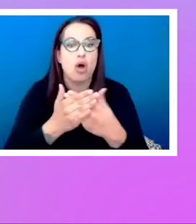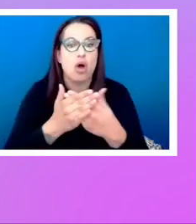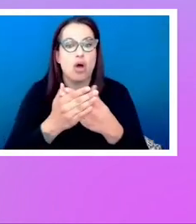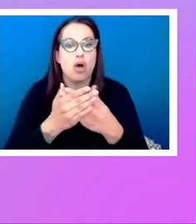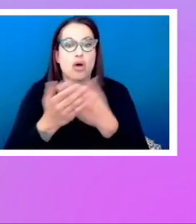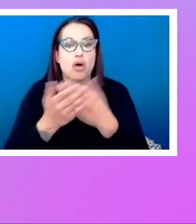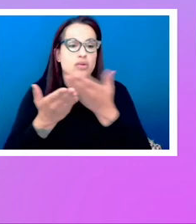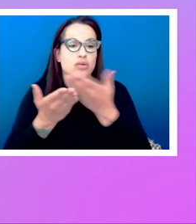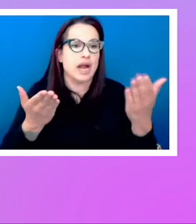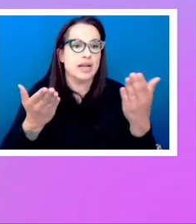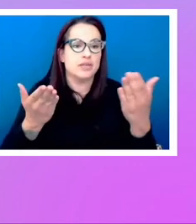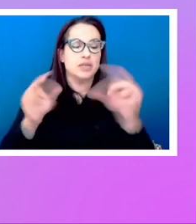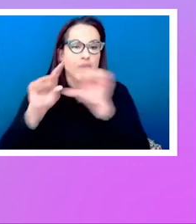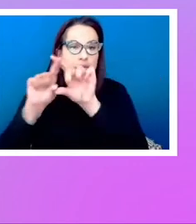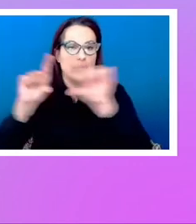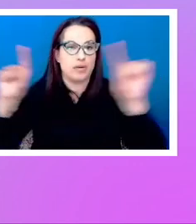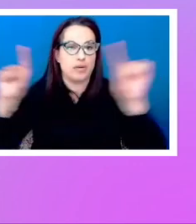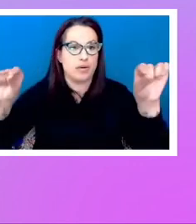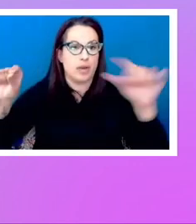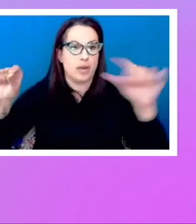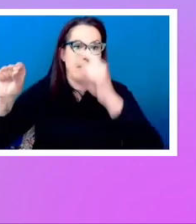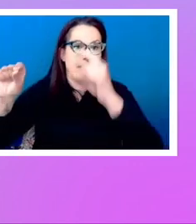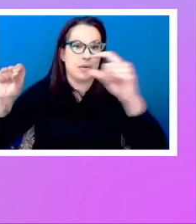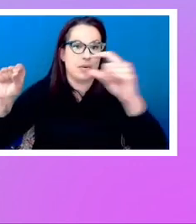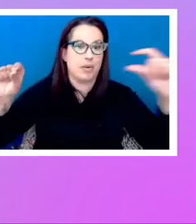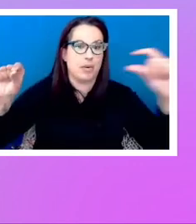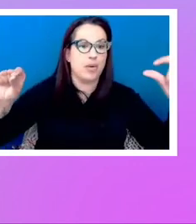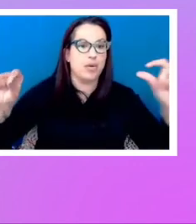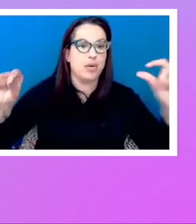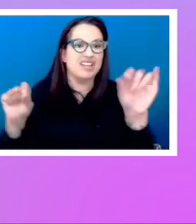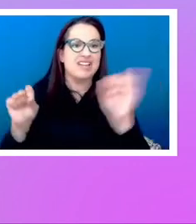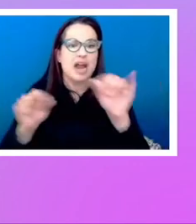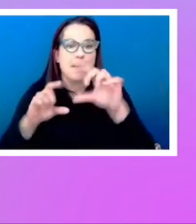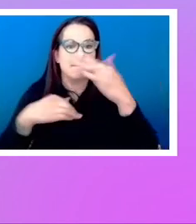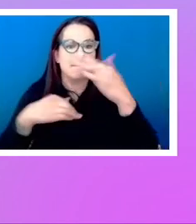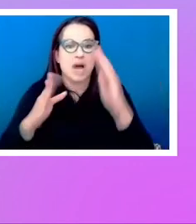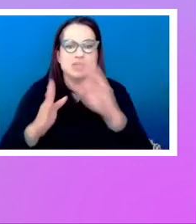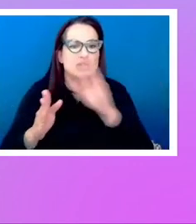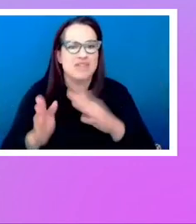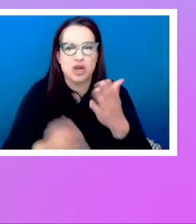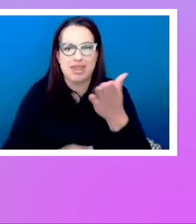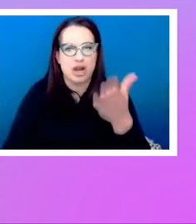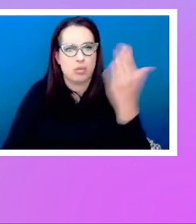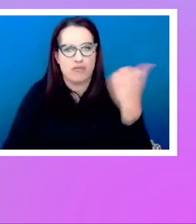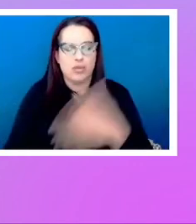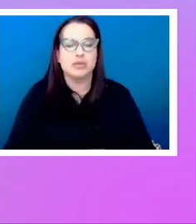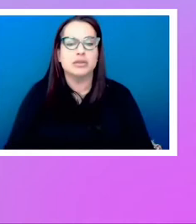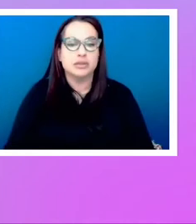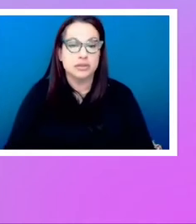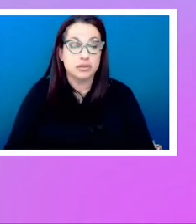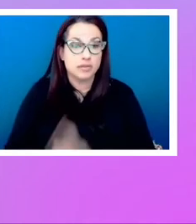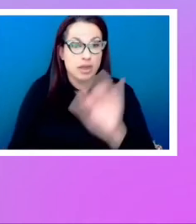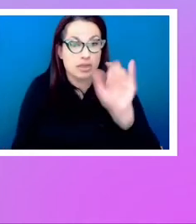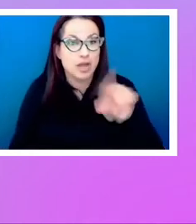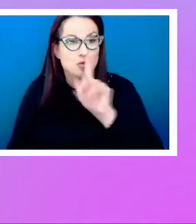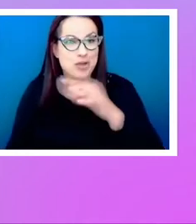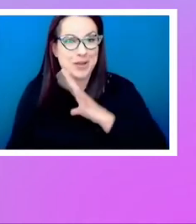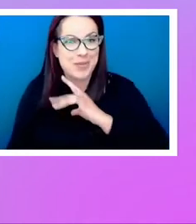as if the box was never there. Now that's really cool.